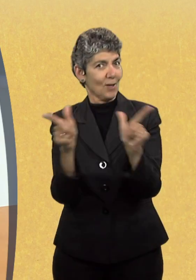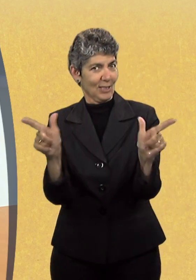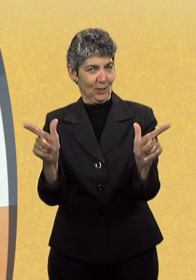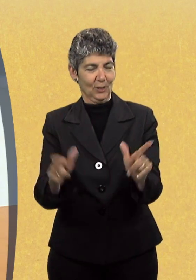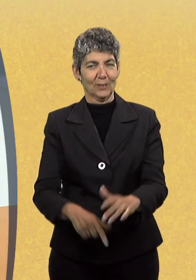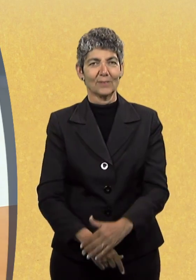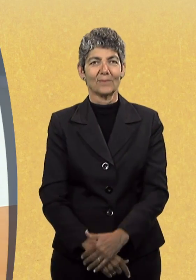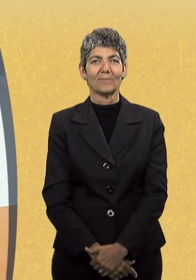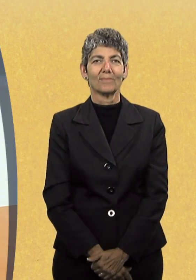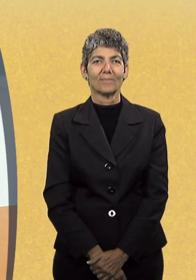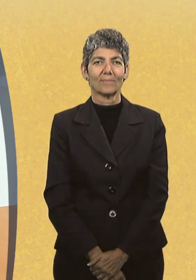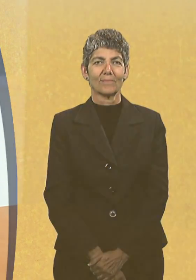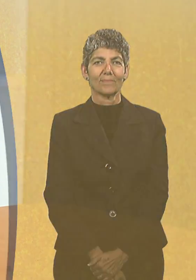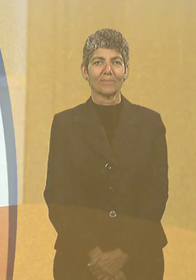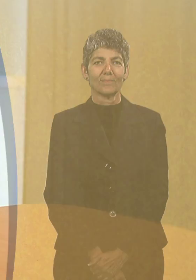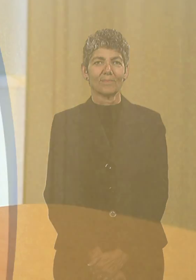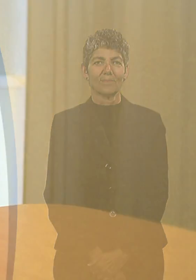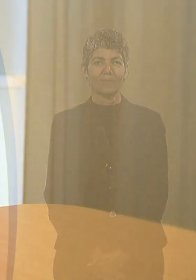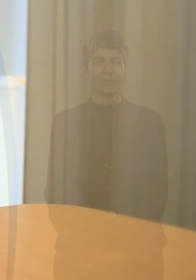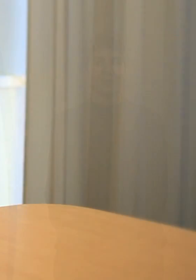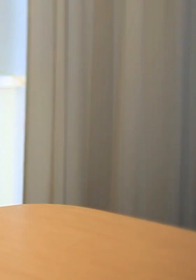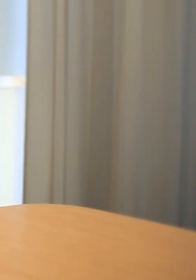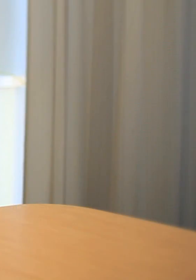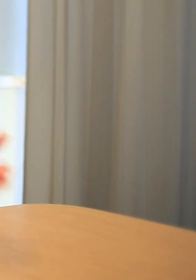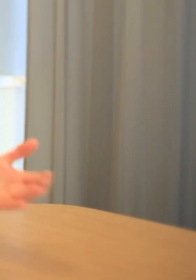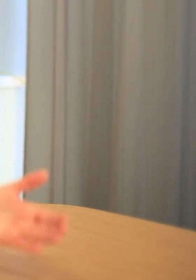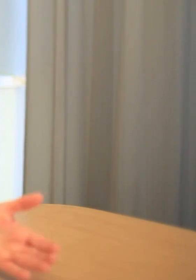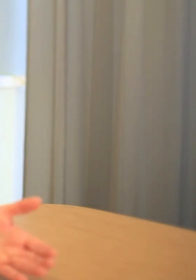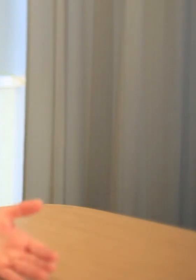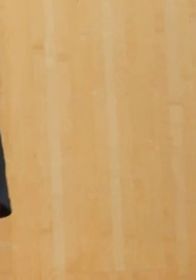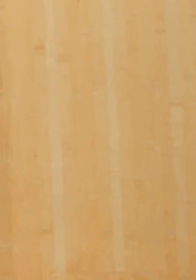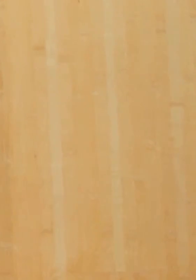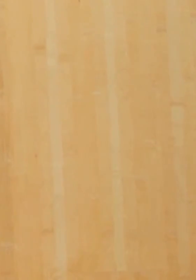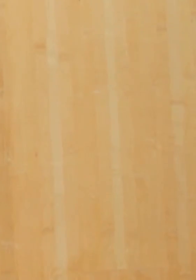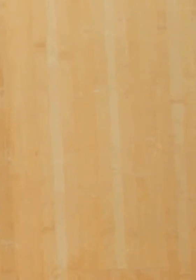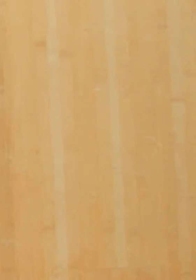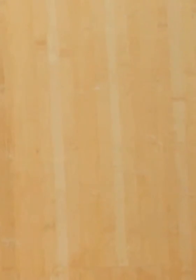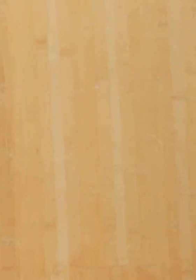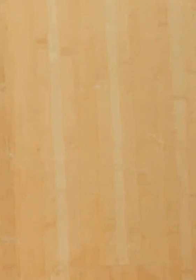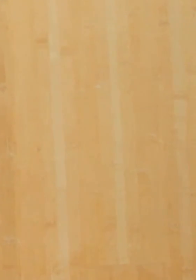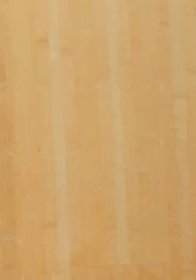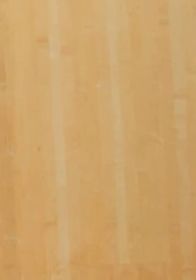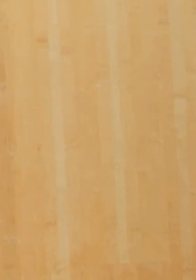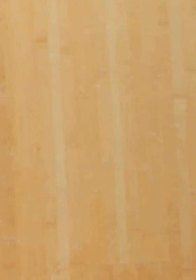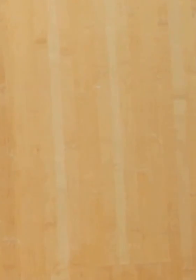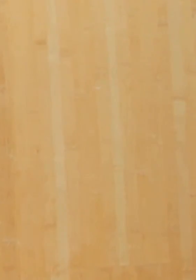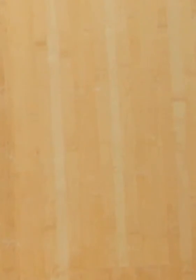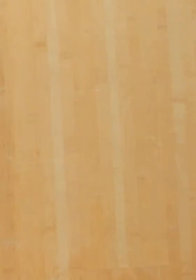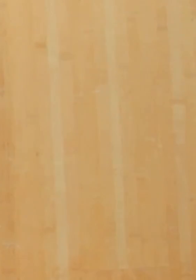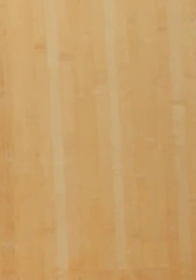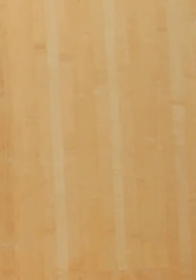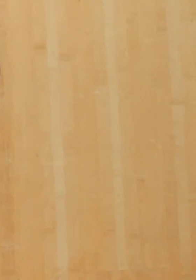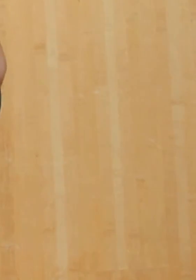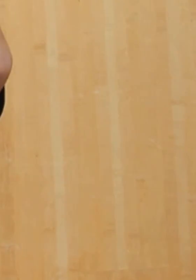in that modality affords a young child a person surprising